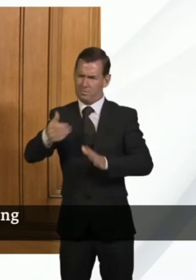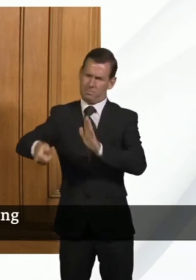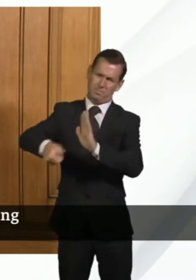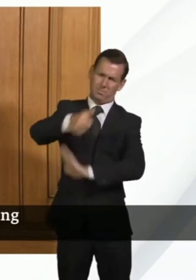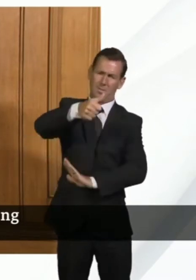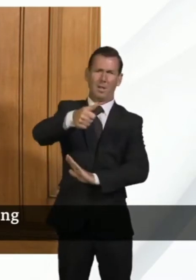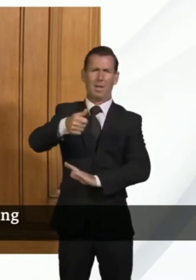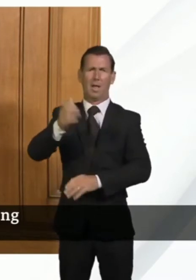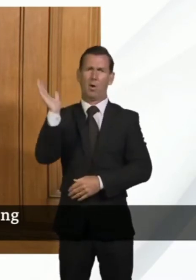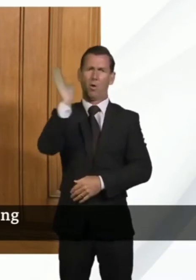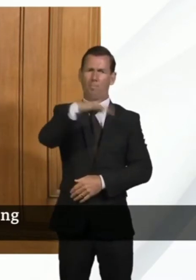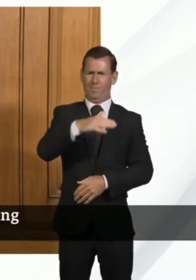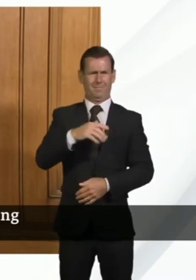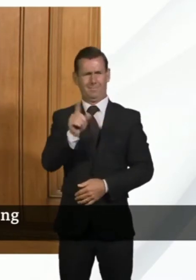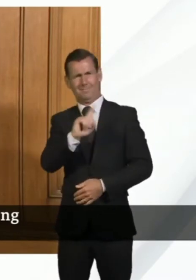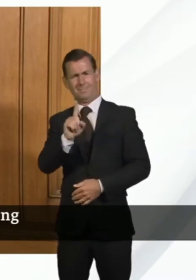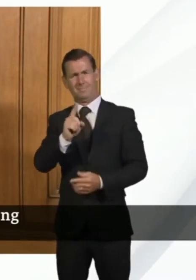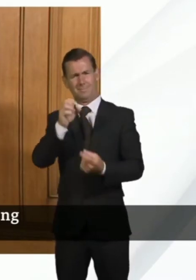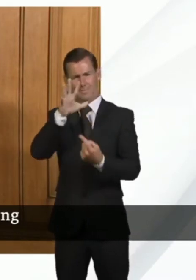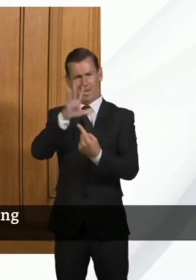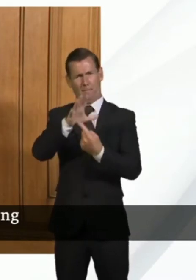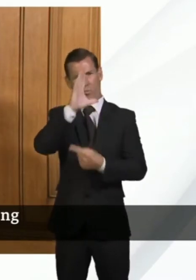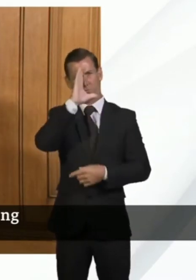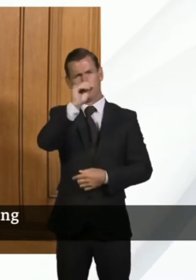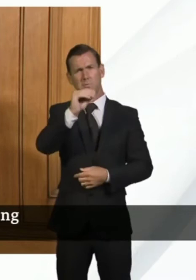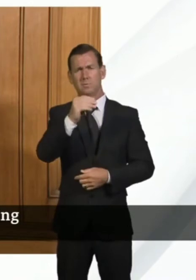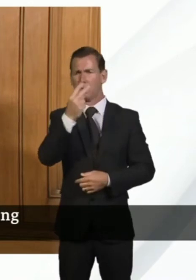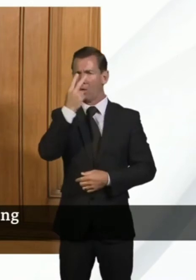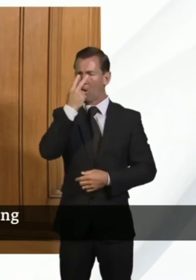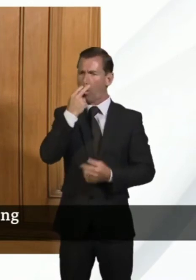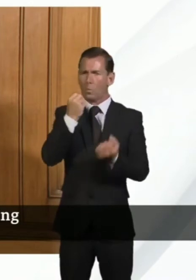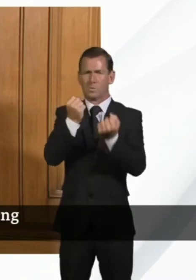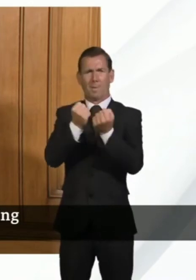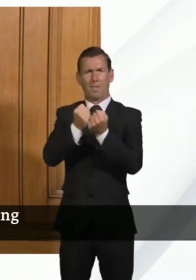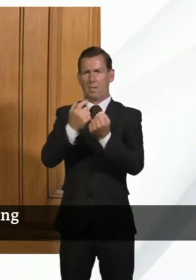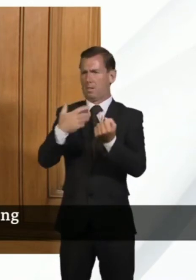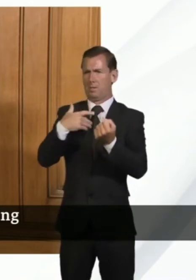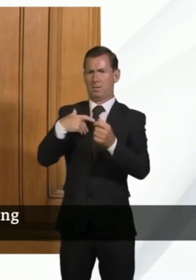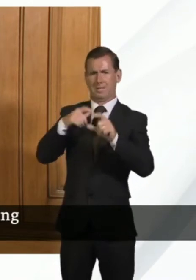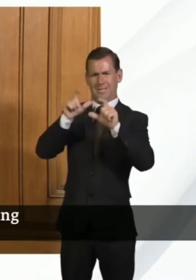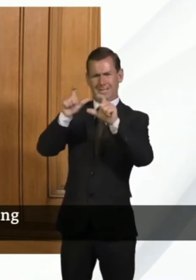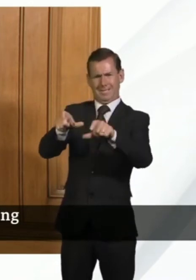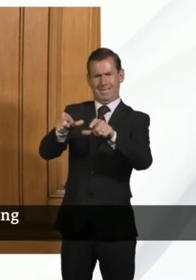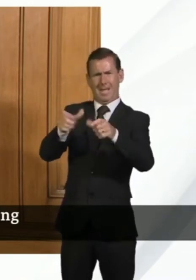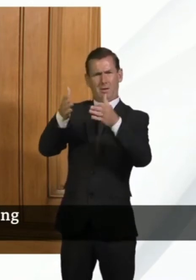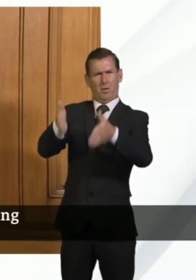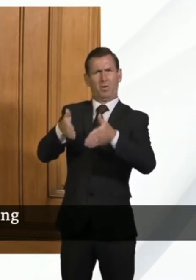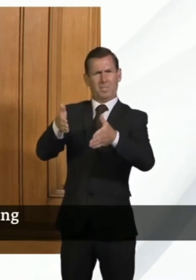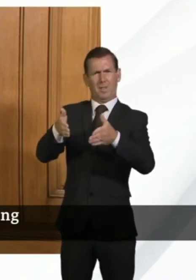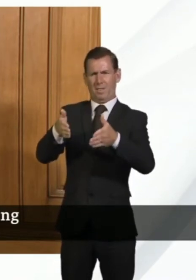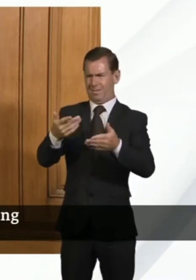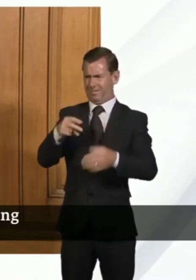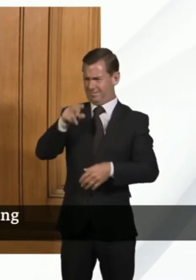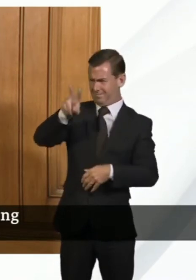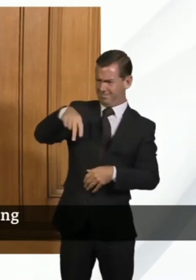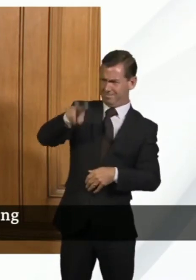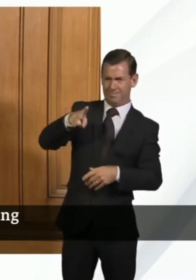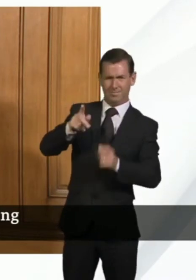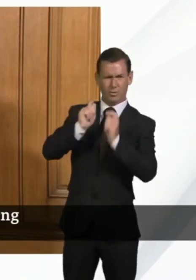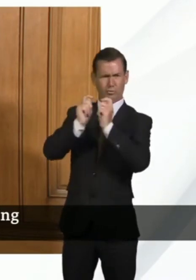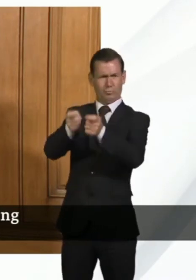it's always worth making the point that particularly for our elderly population, remaining in hospital when your medical hospital treatment is complete